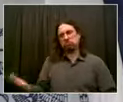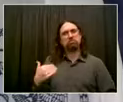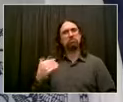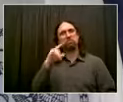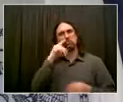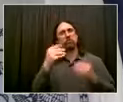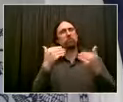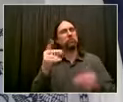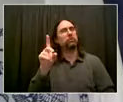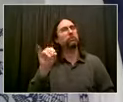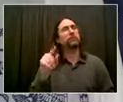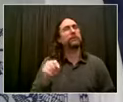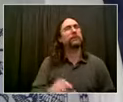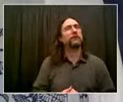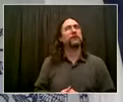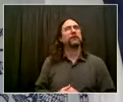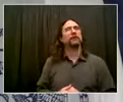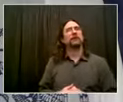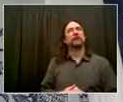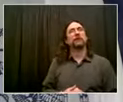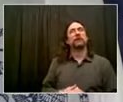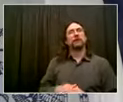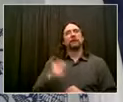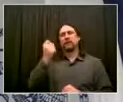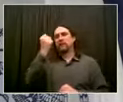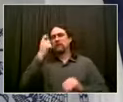Dr. Choksi, why don't you talk about that initiative?